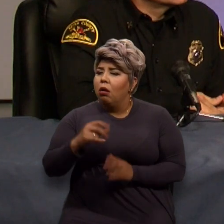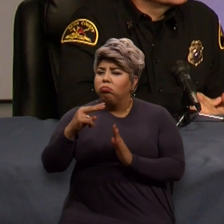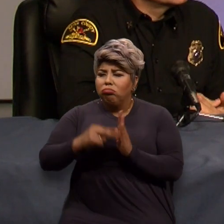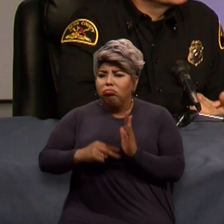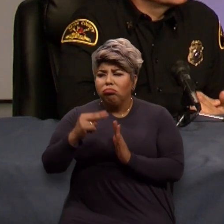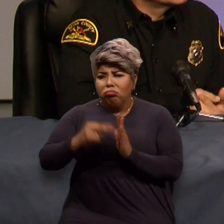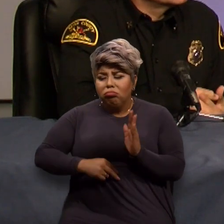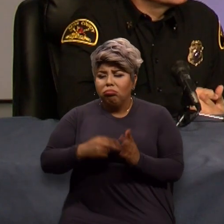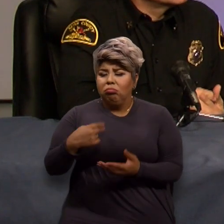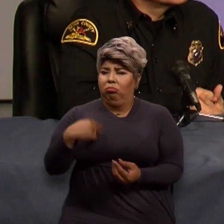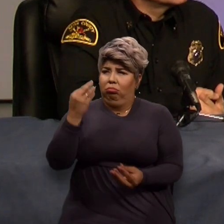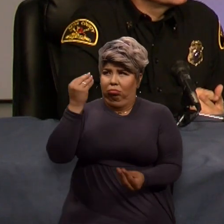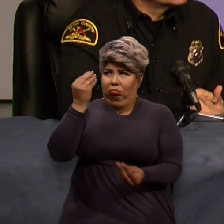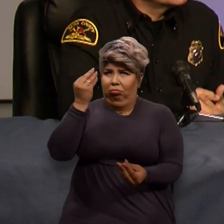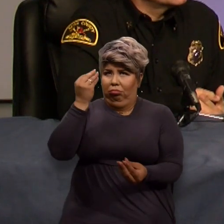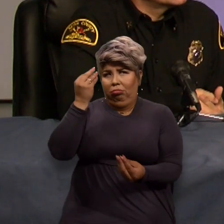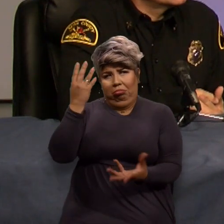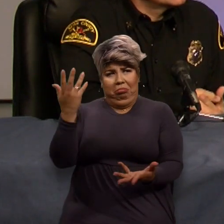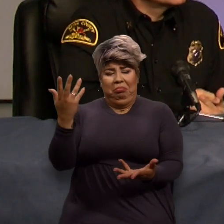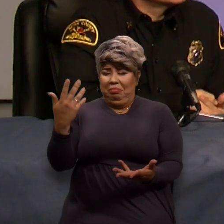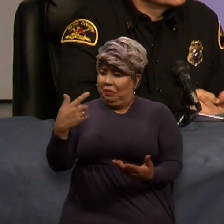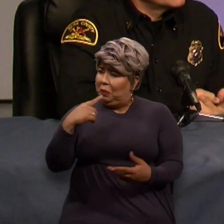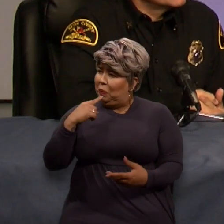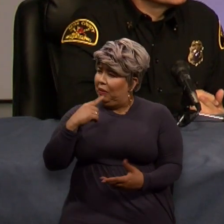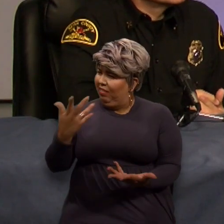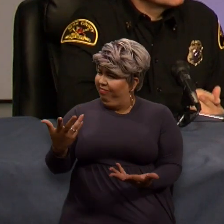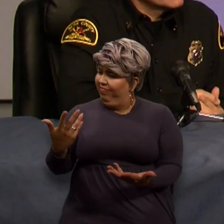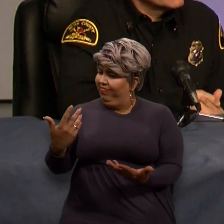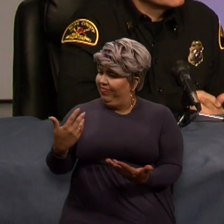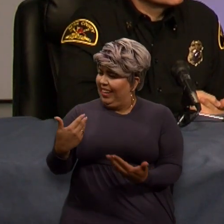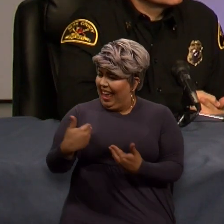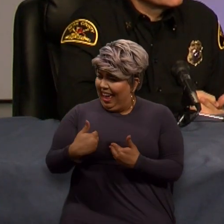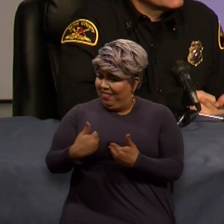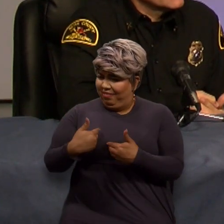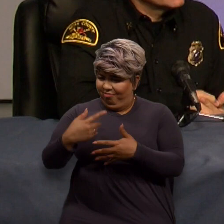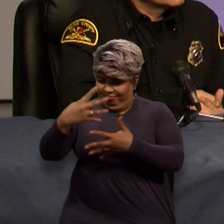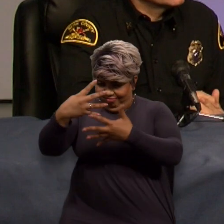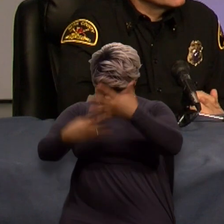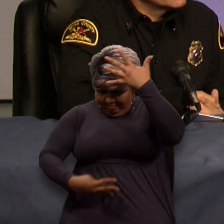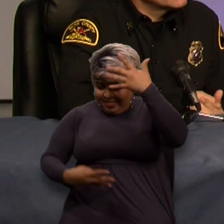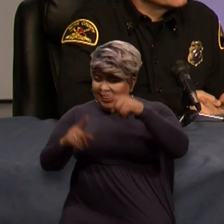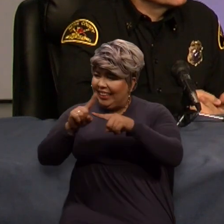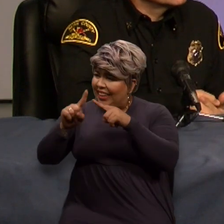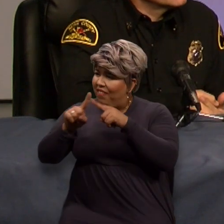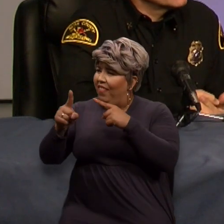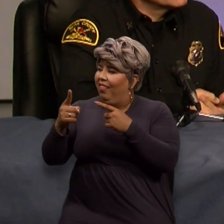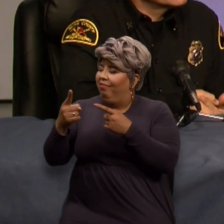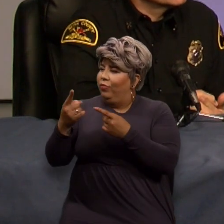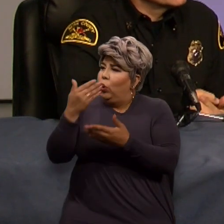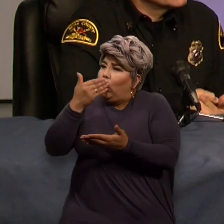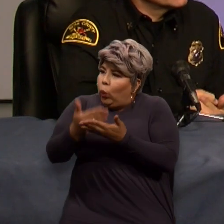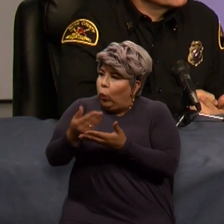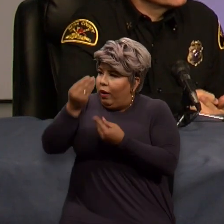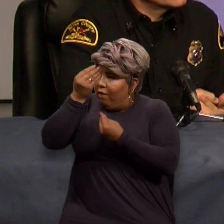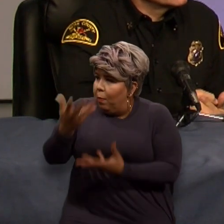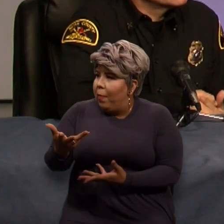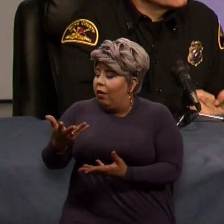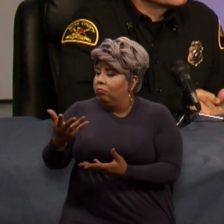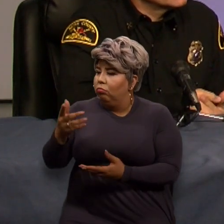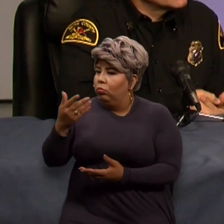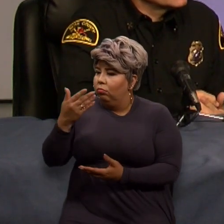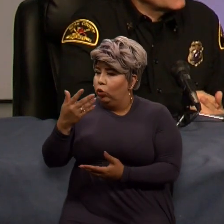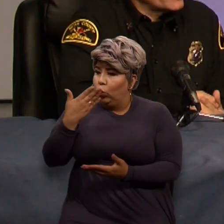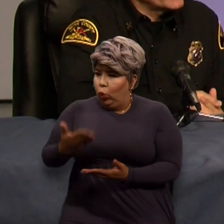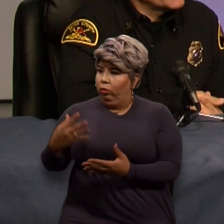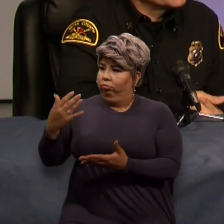reflect on, you know, there's a lot of things that could be beneficial for first responders to know about me